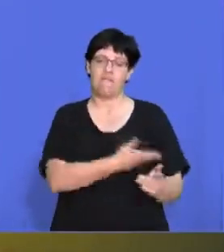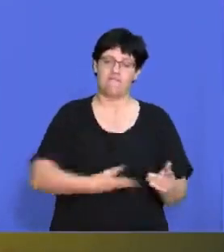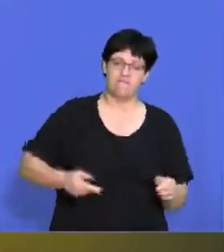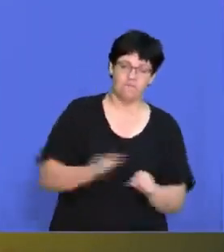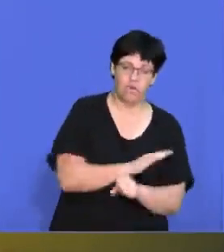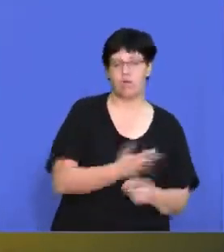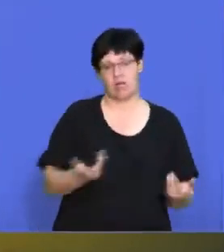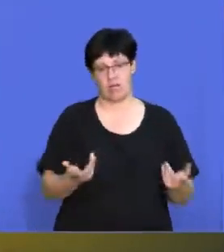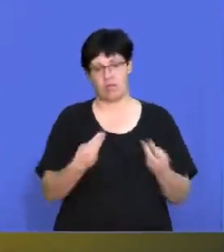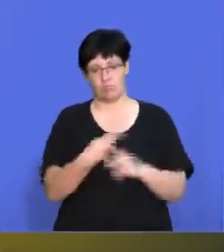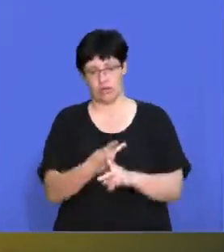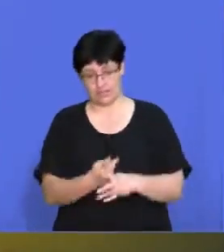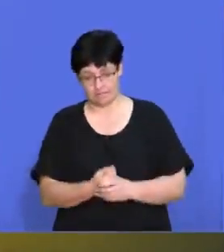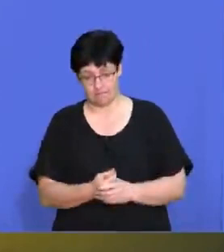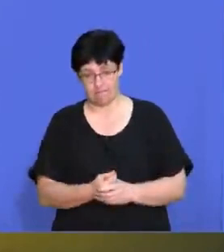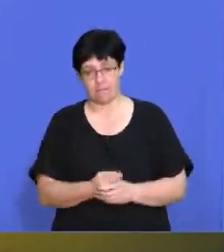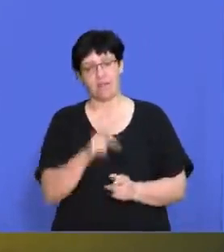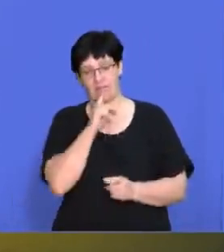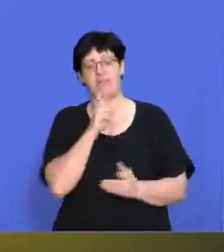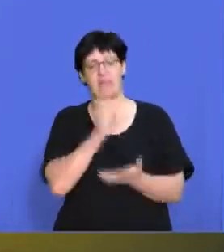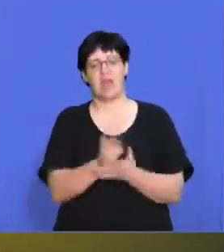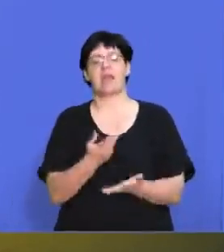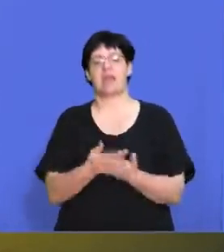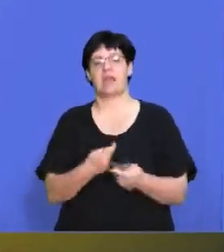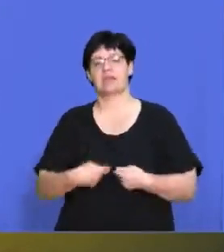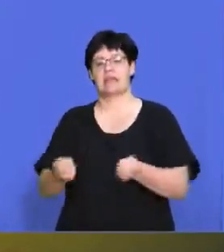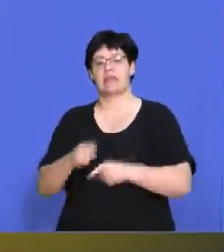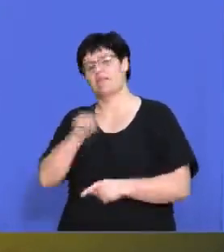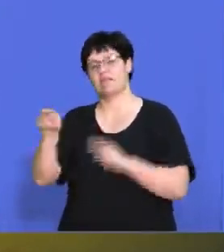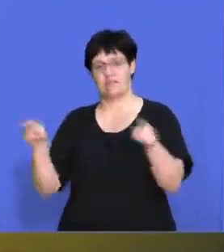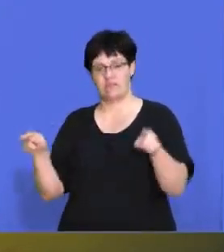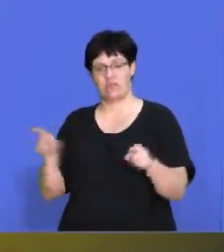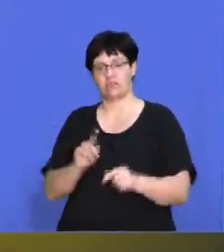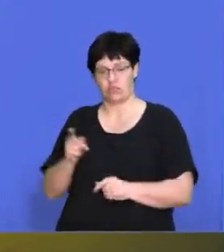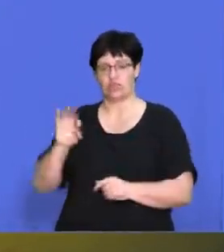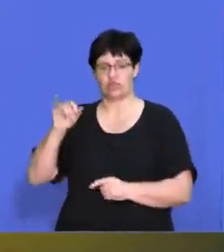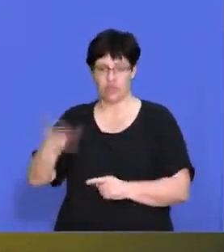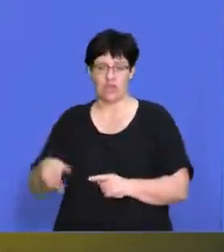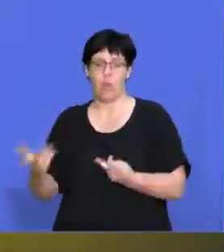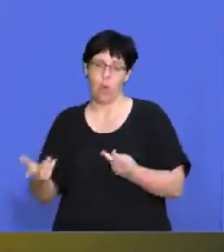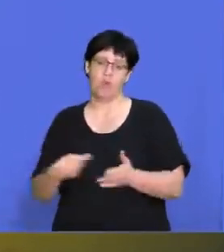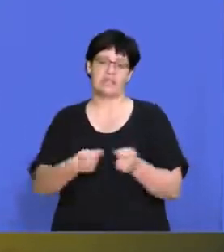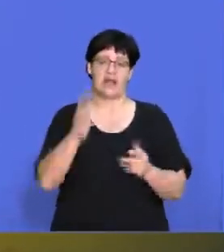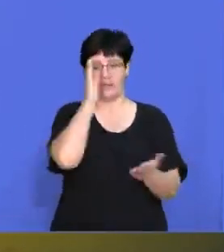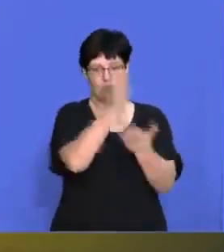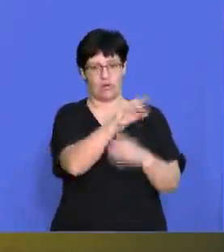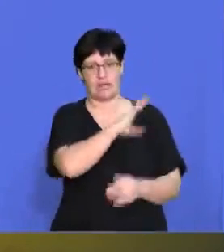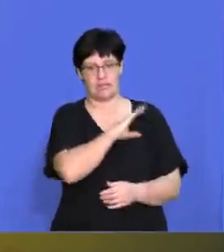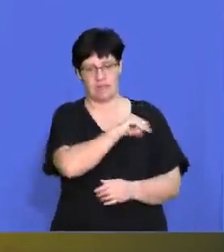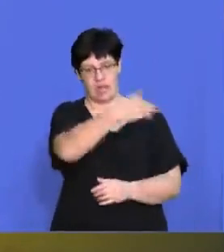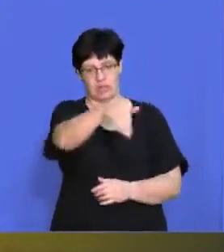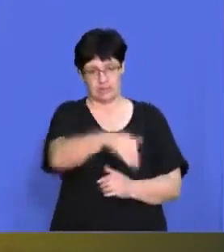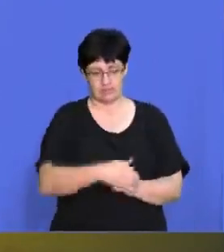semi-finished products or finished products in which they will pass on to the tertiary sector or sell